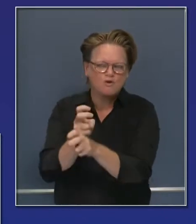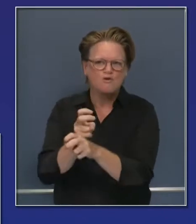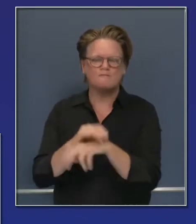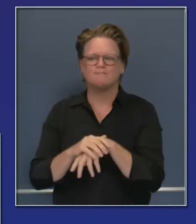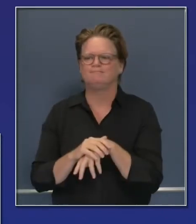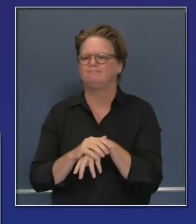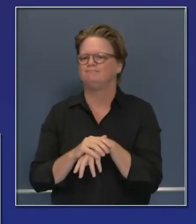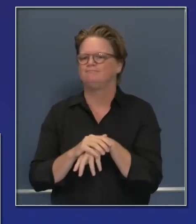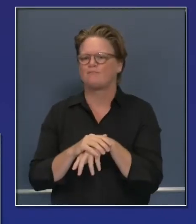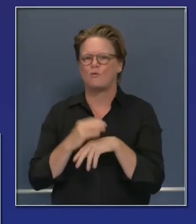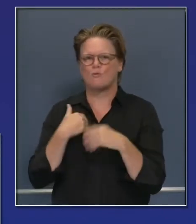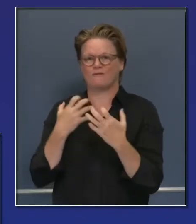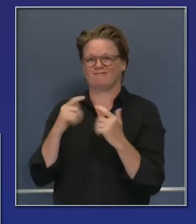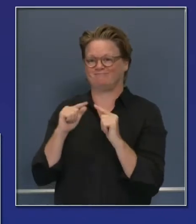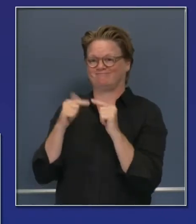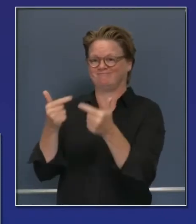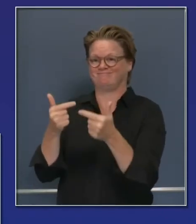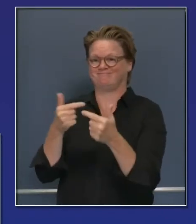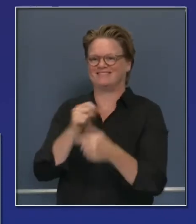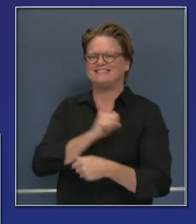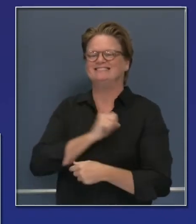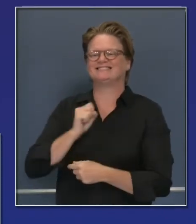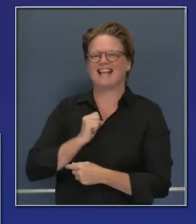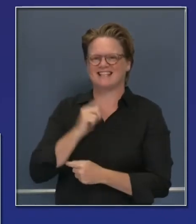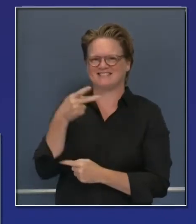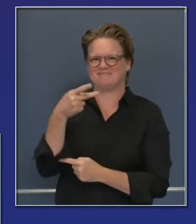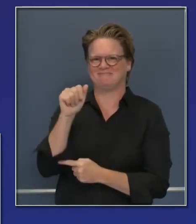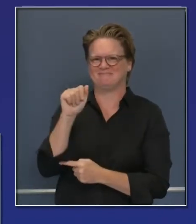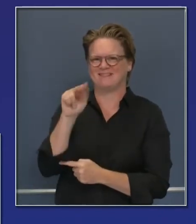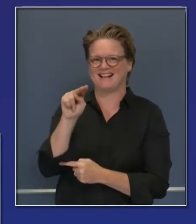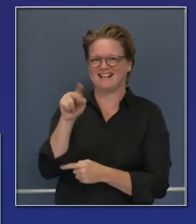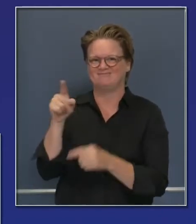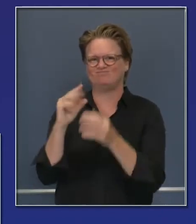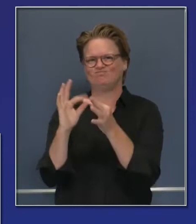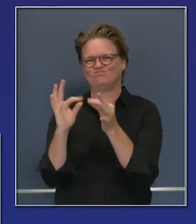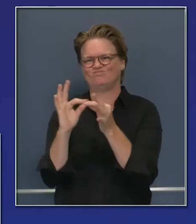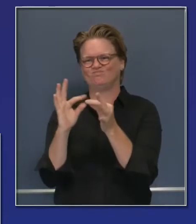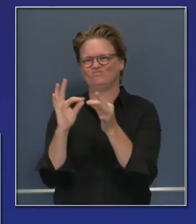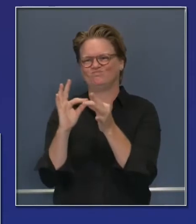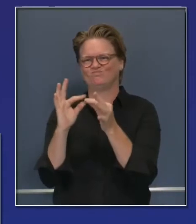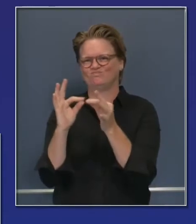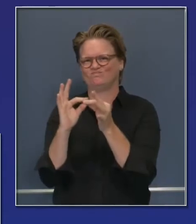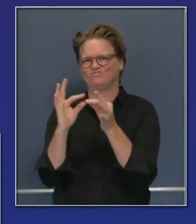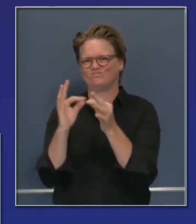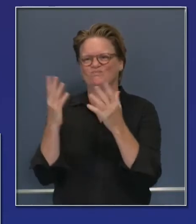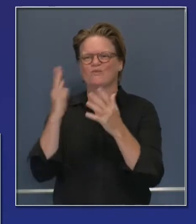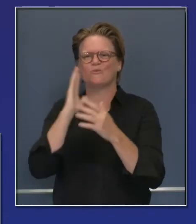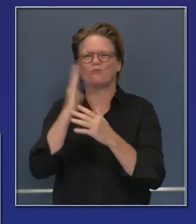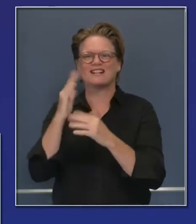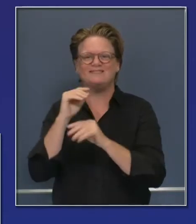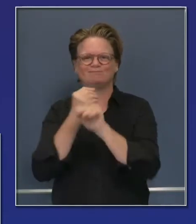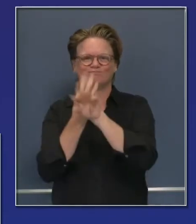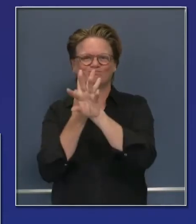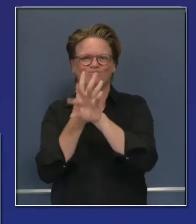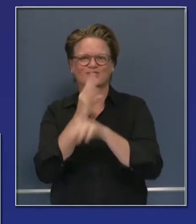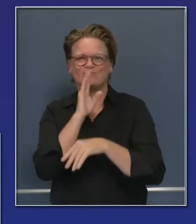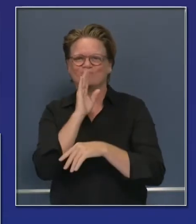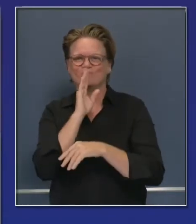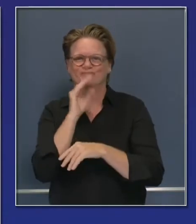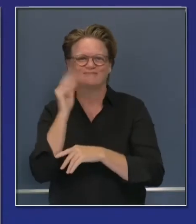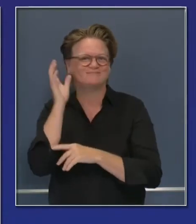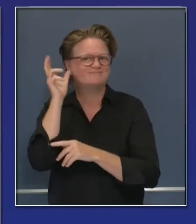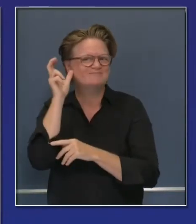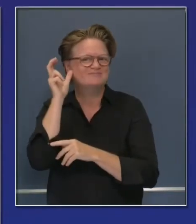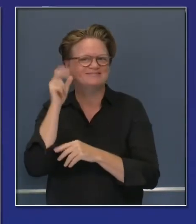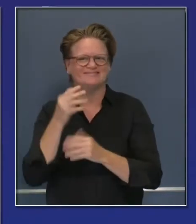Pan, who's been very generous and wants to offer some words as well. Senator? Thank you so very much,